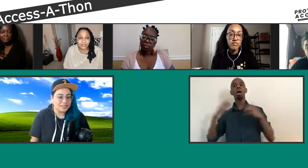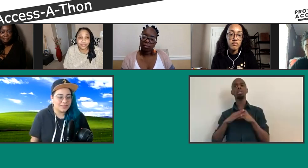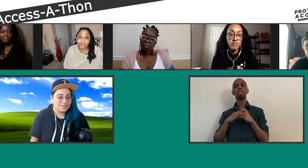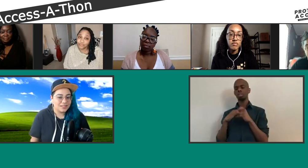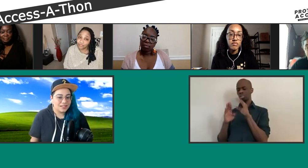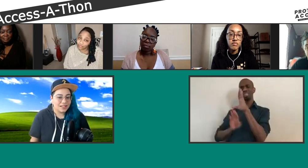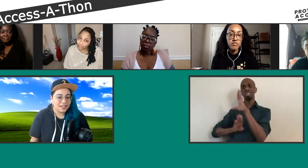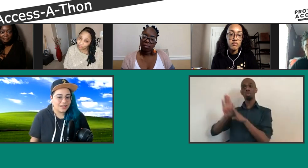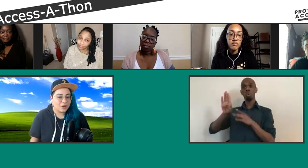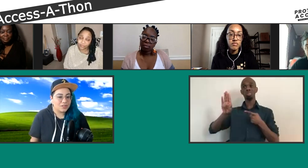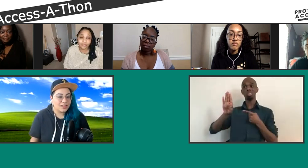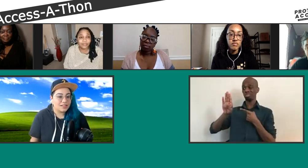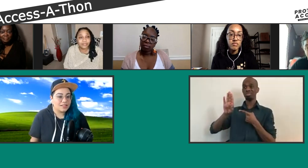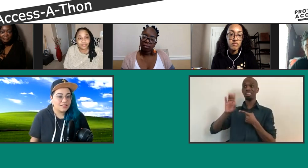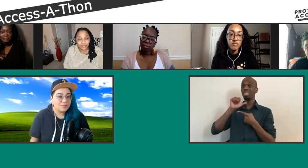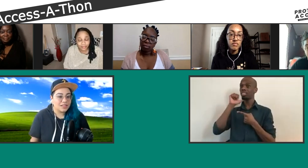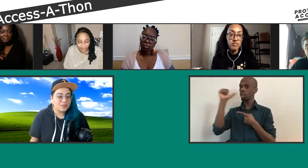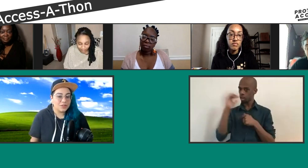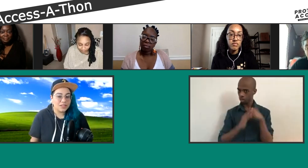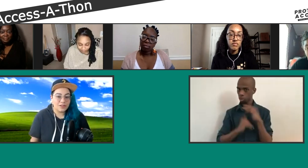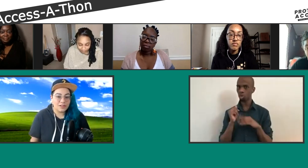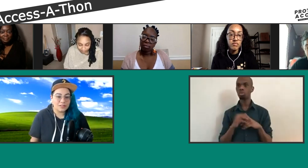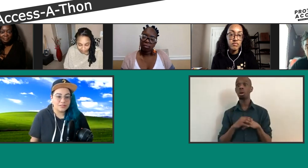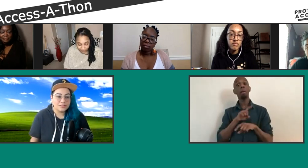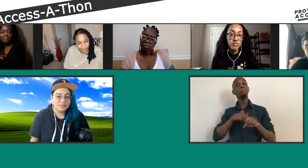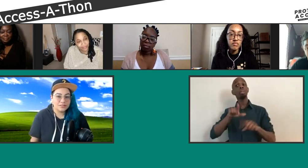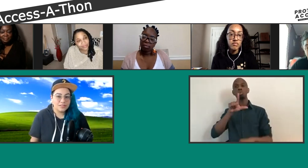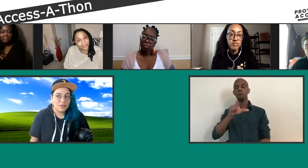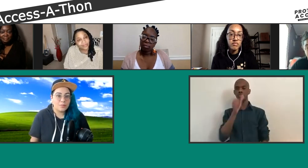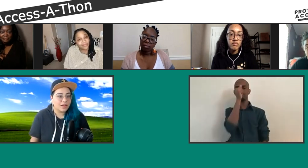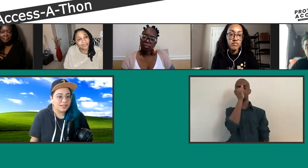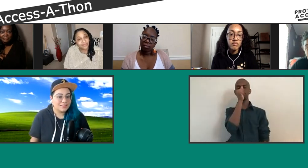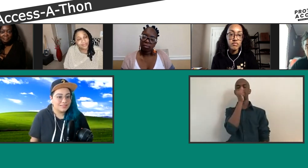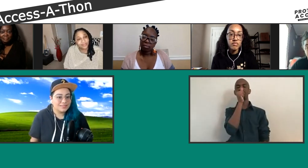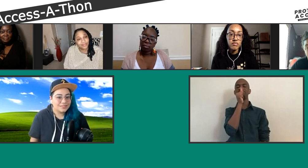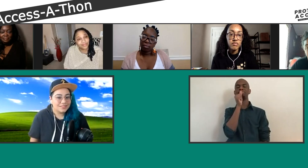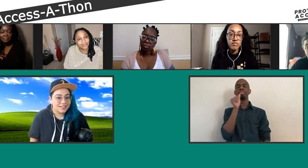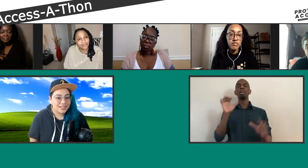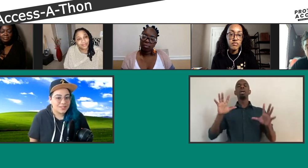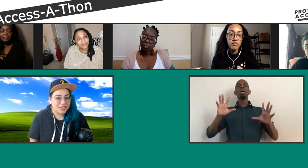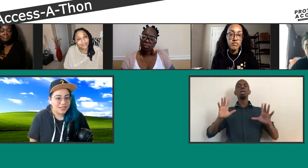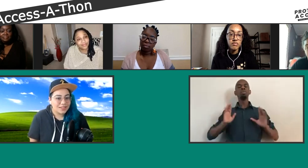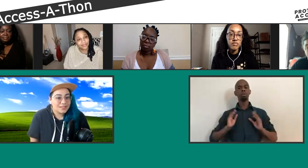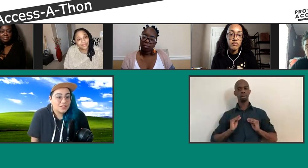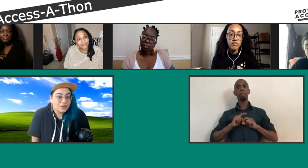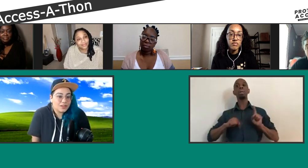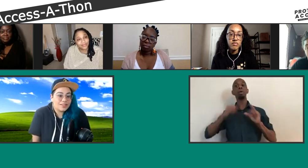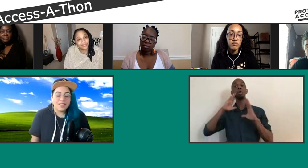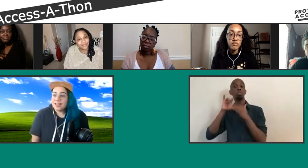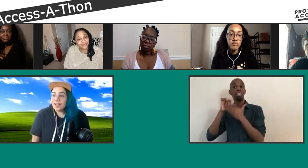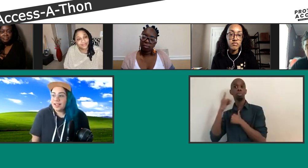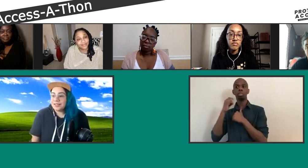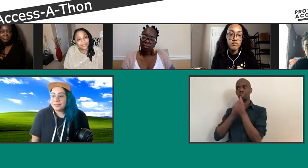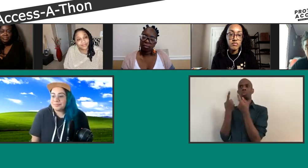to do it. And I hope that that is something that we can all embody as we continue on.